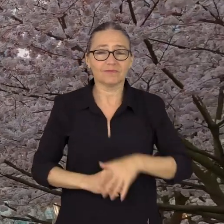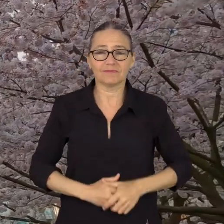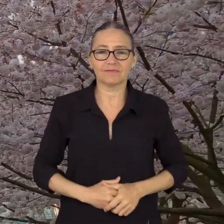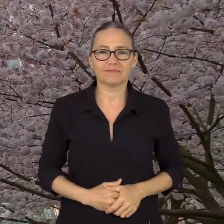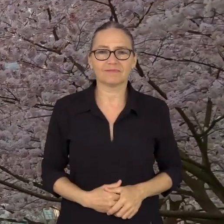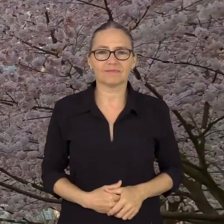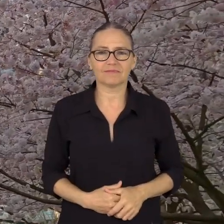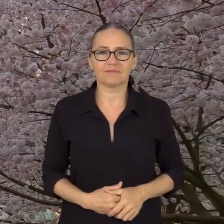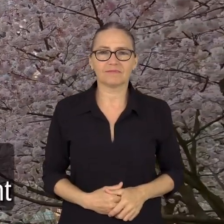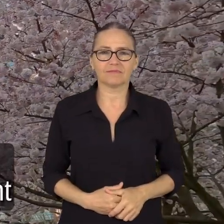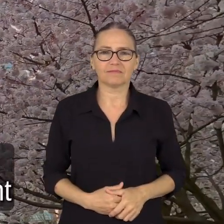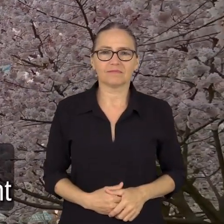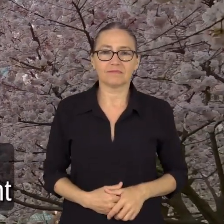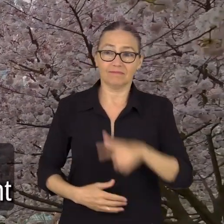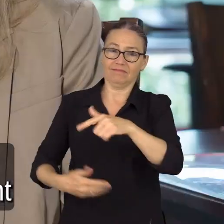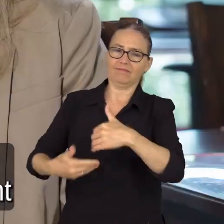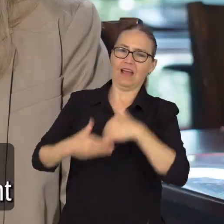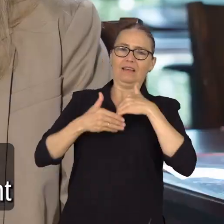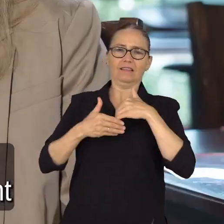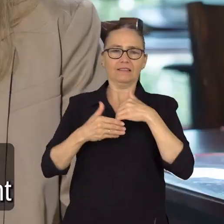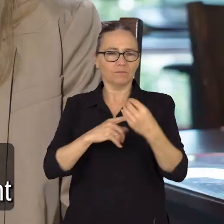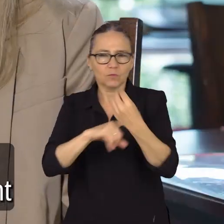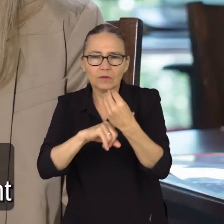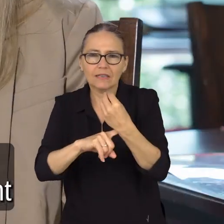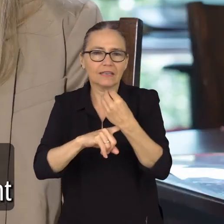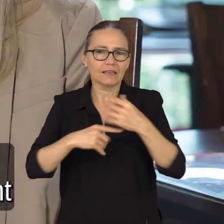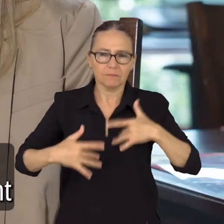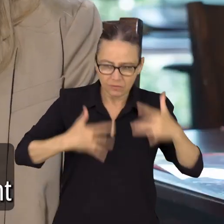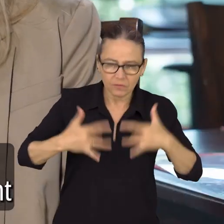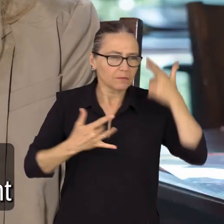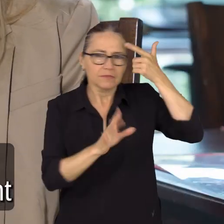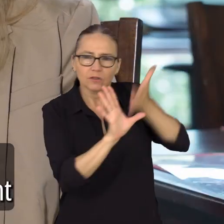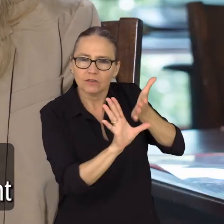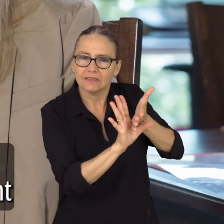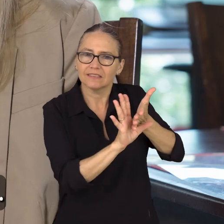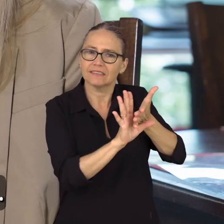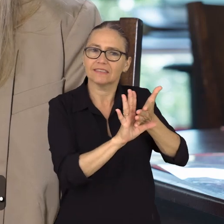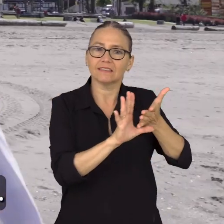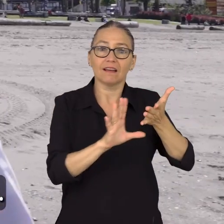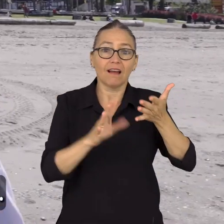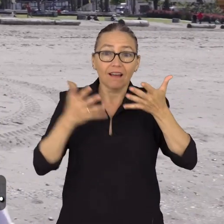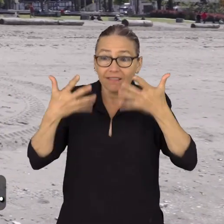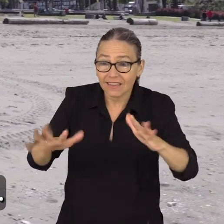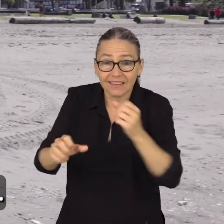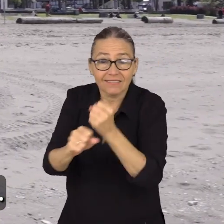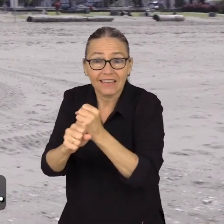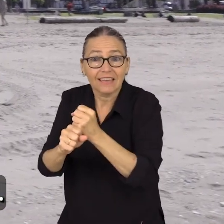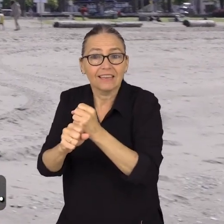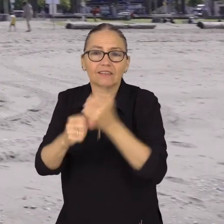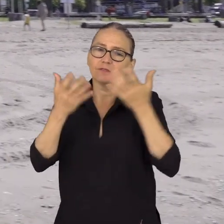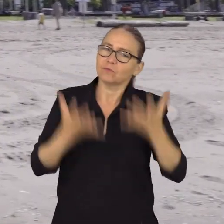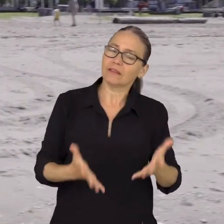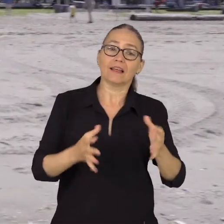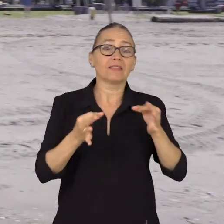is wonderful. So I would get my emotional and psychological recharge after work or on